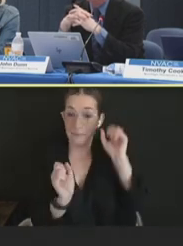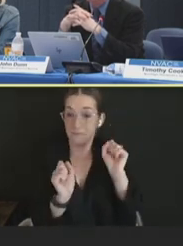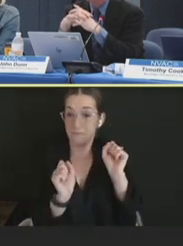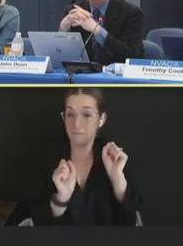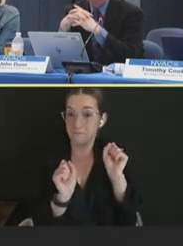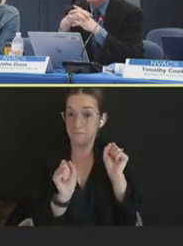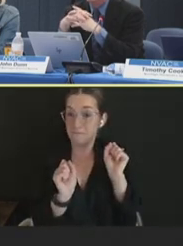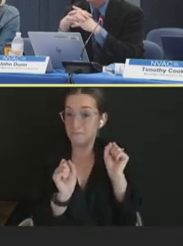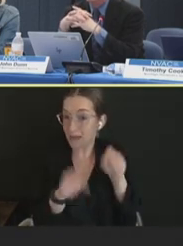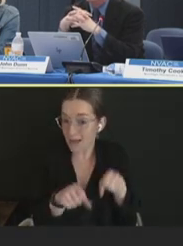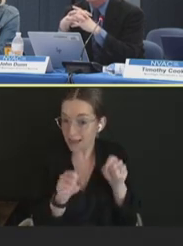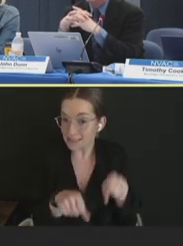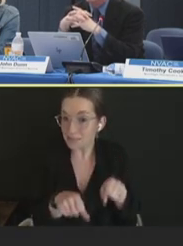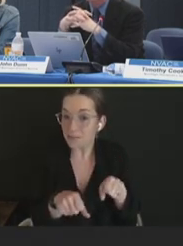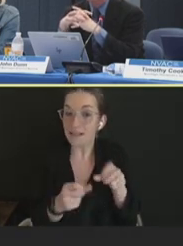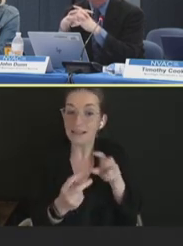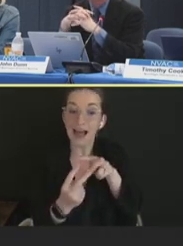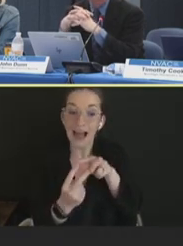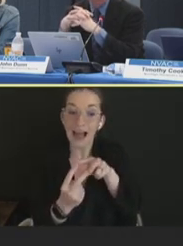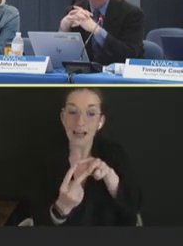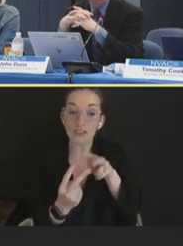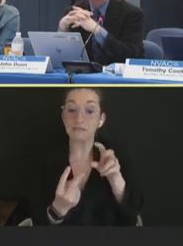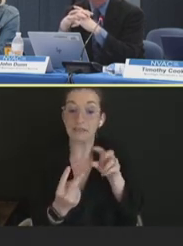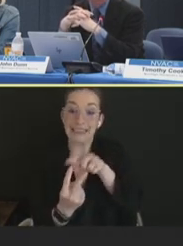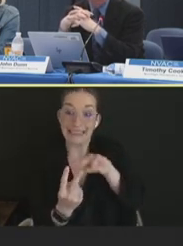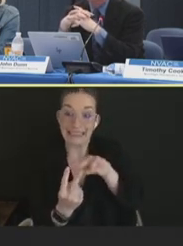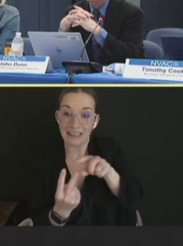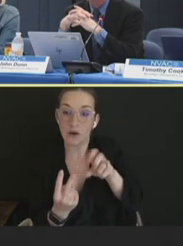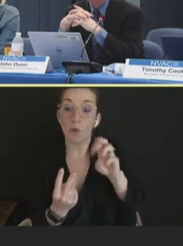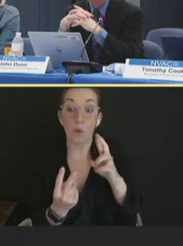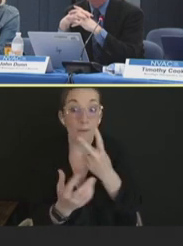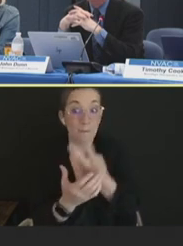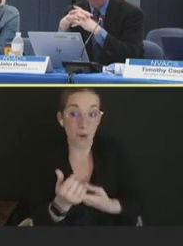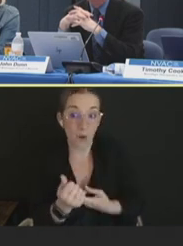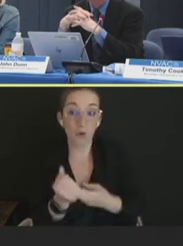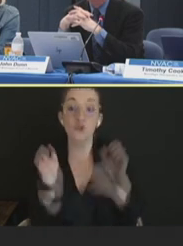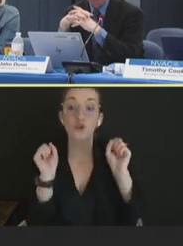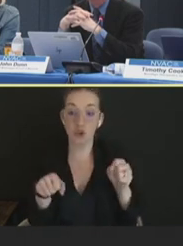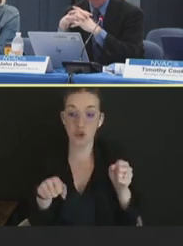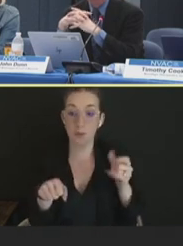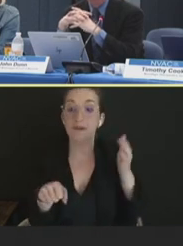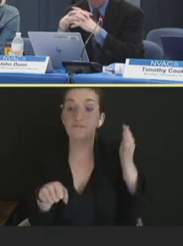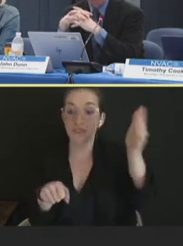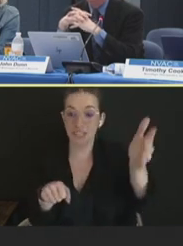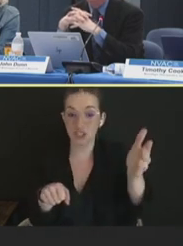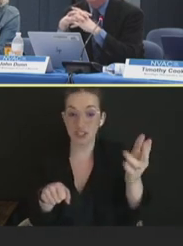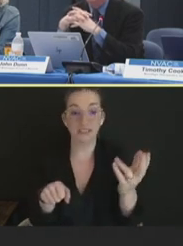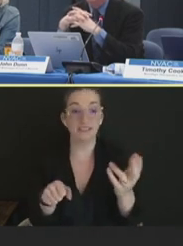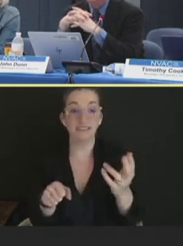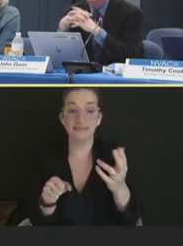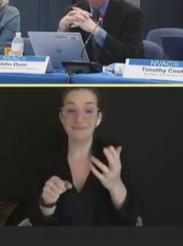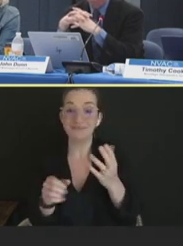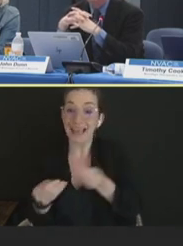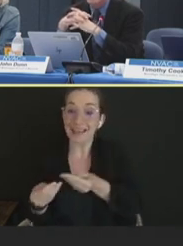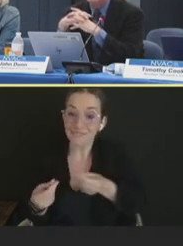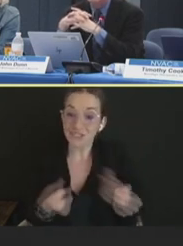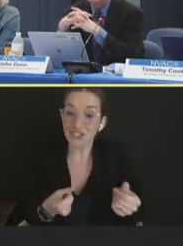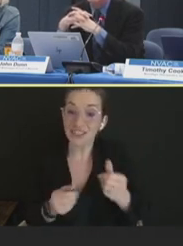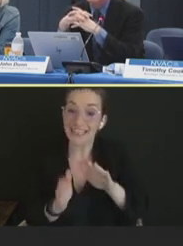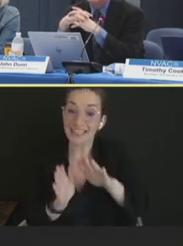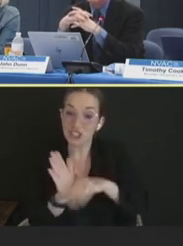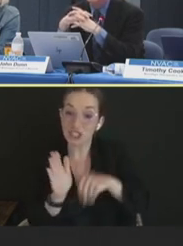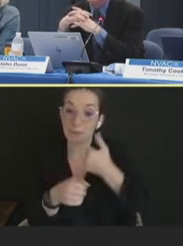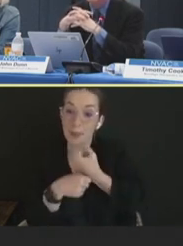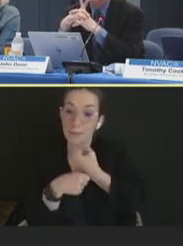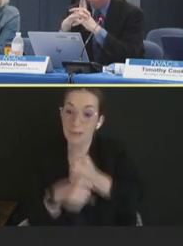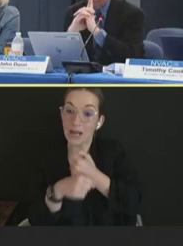either or both of these things could be eventually efficiently and cheaply enough produced for that to be a